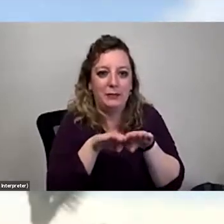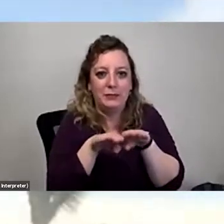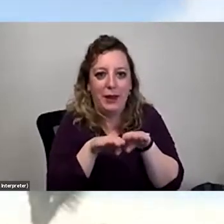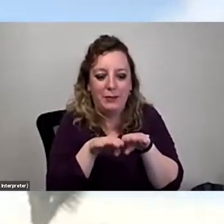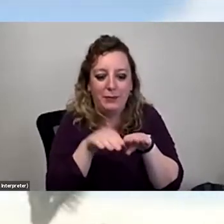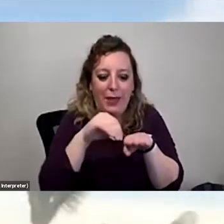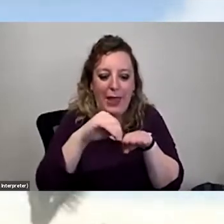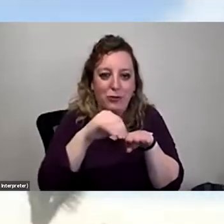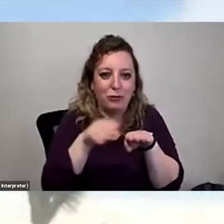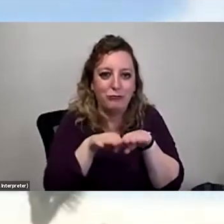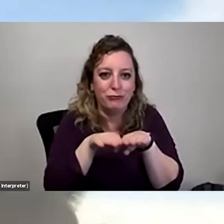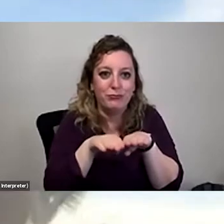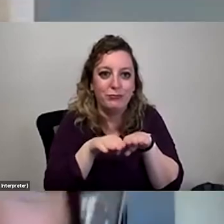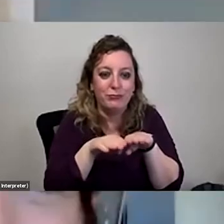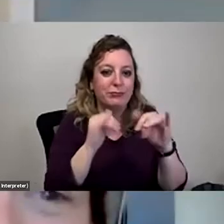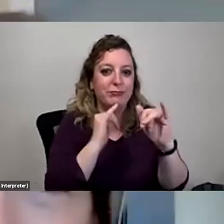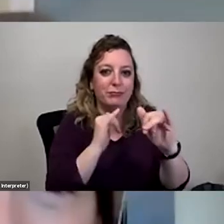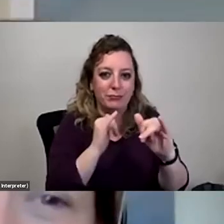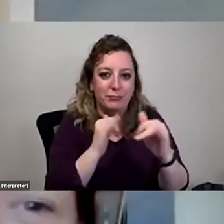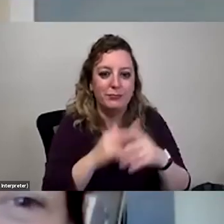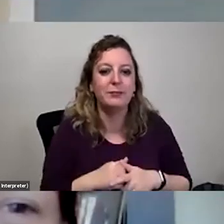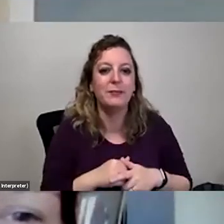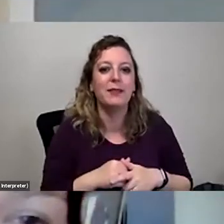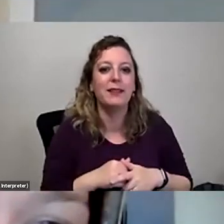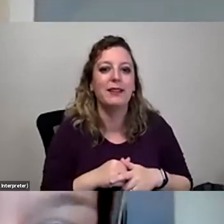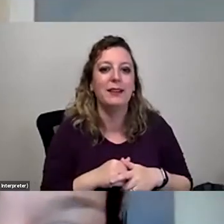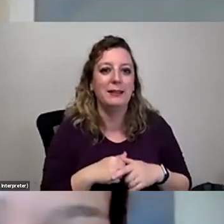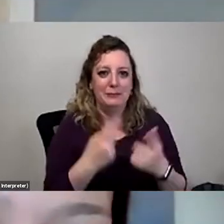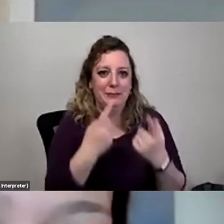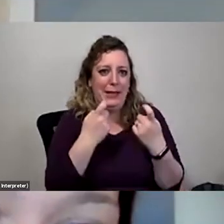right on the edge. Okay. Me too. Okay.